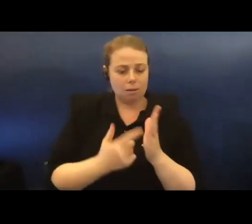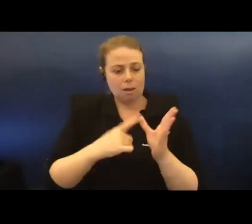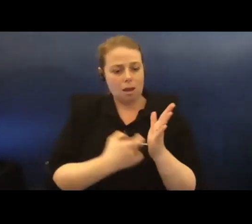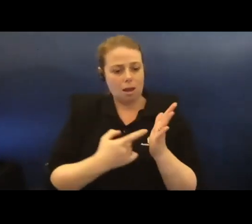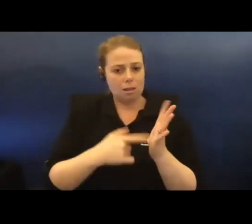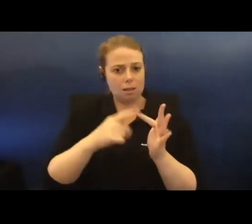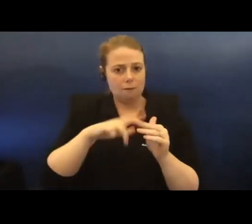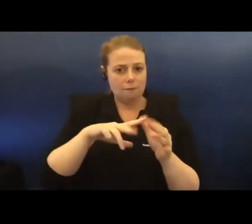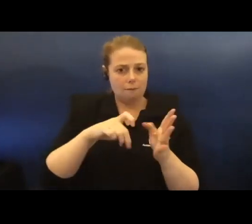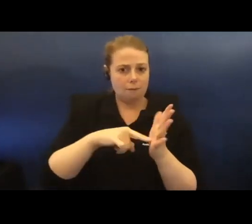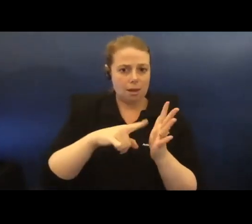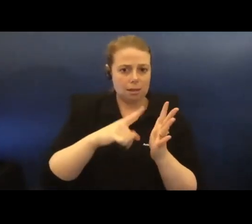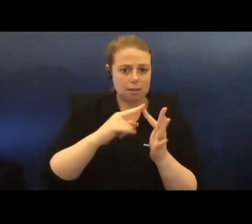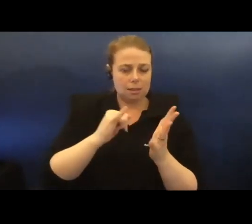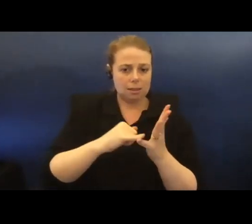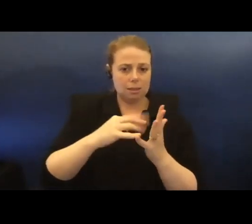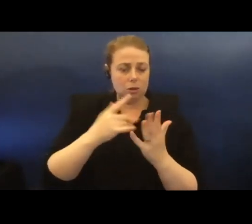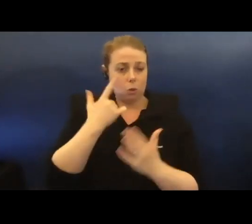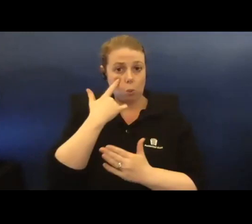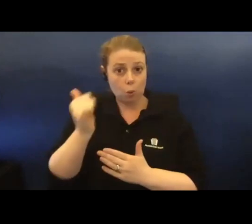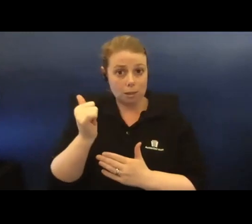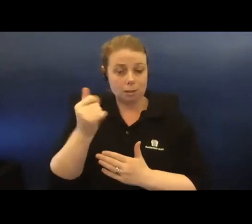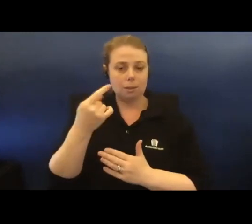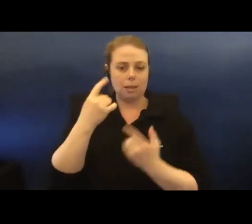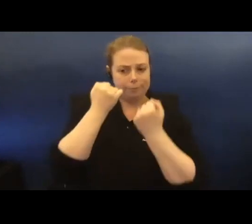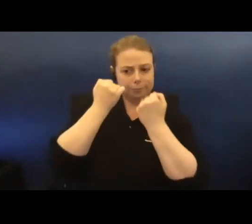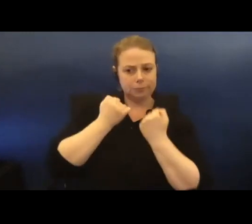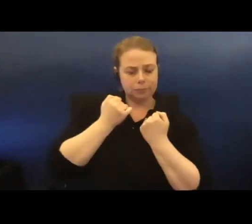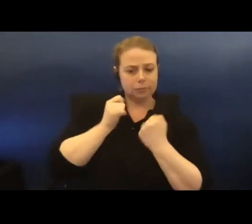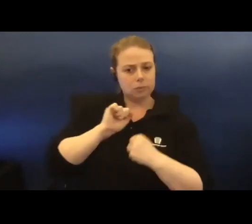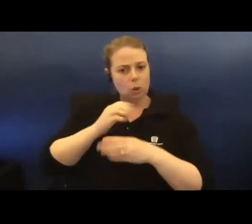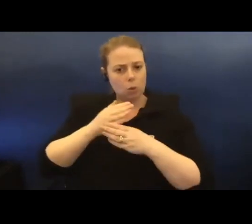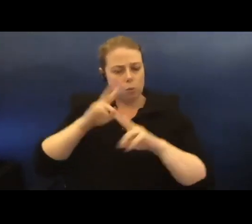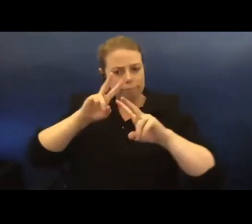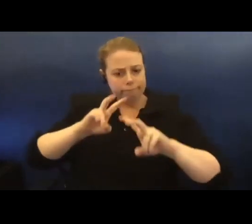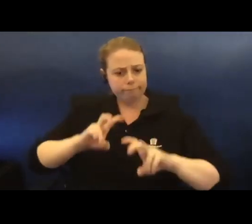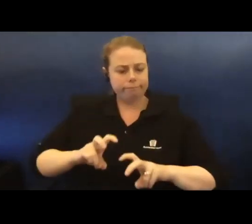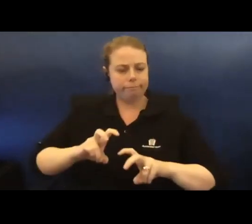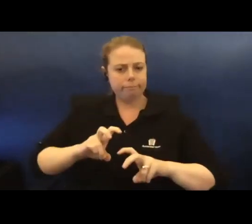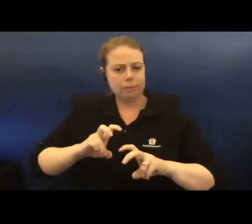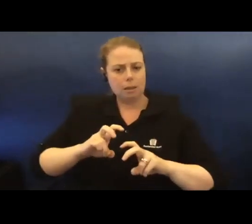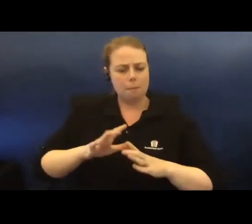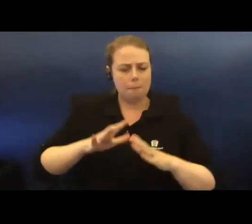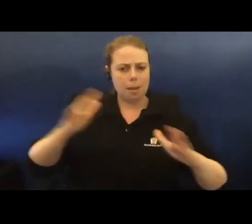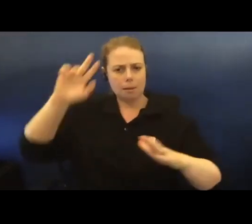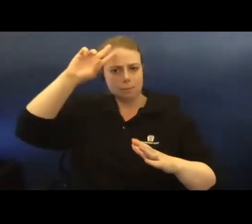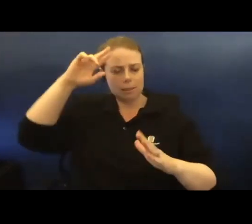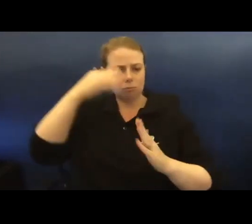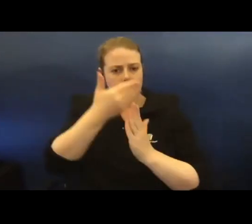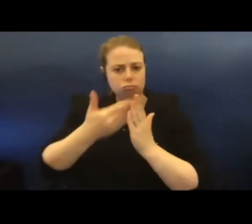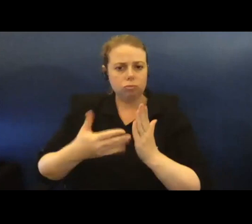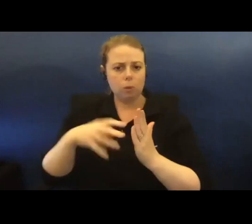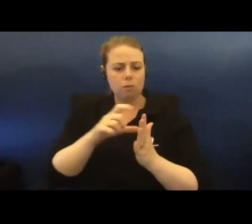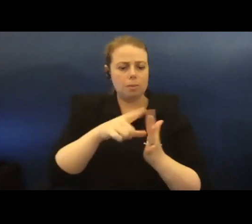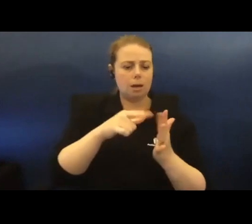witnesses and evidence, Nina's work seeks to re-examine grand political narratives from a diametric personal position.